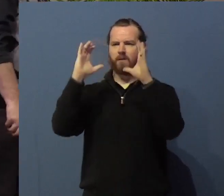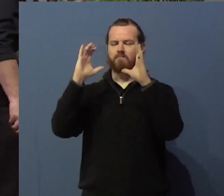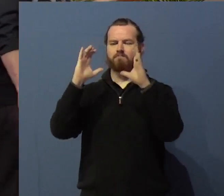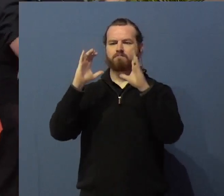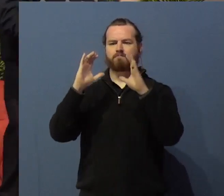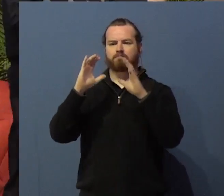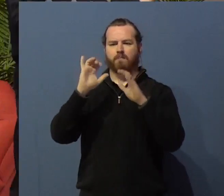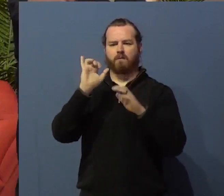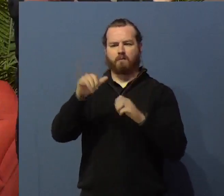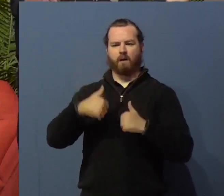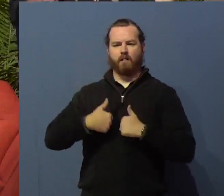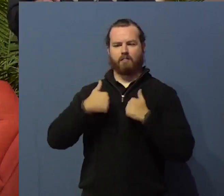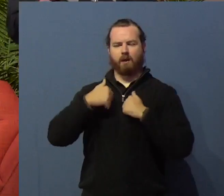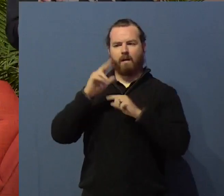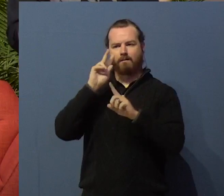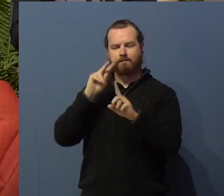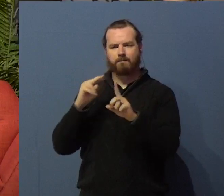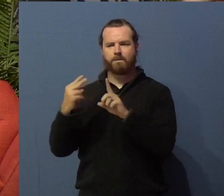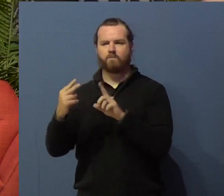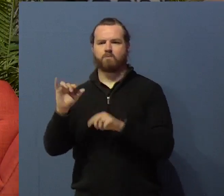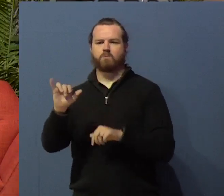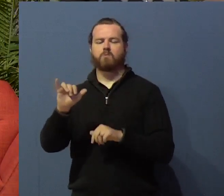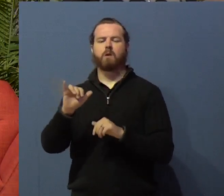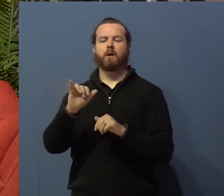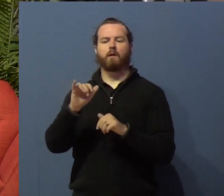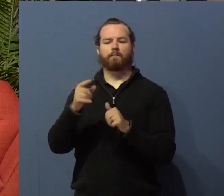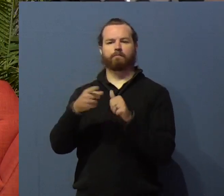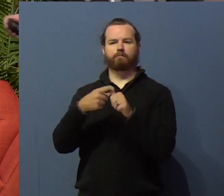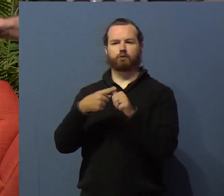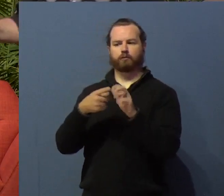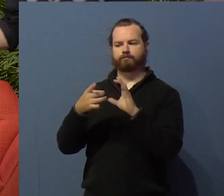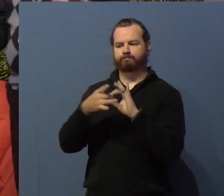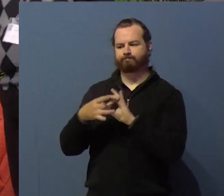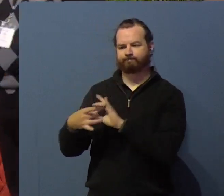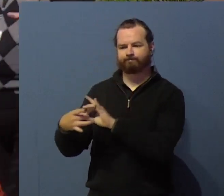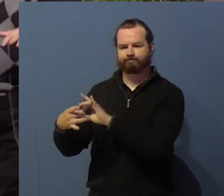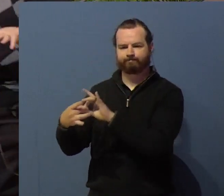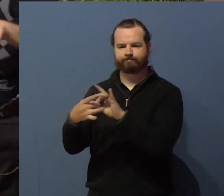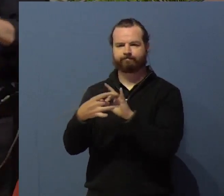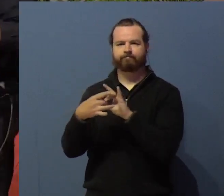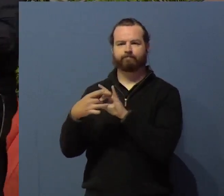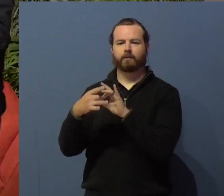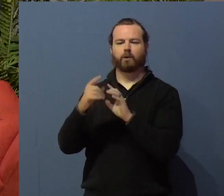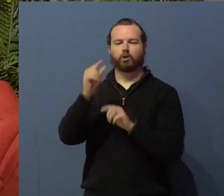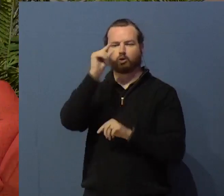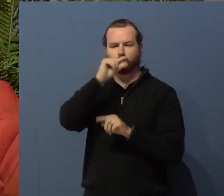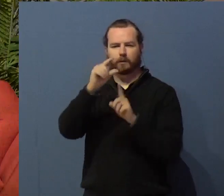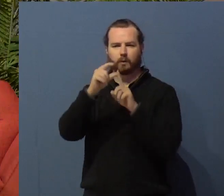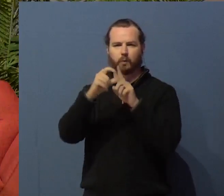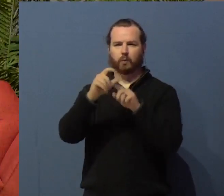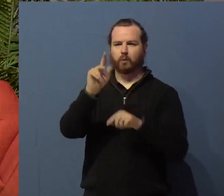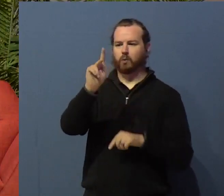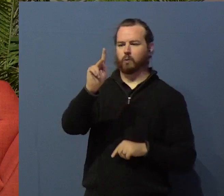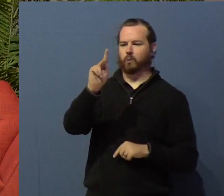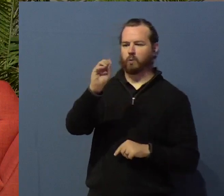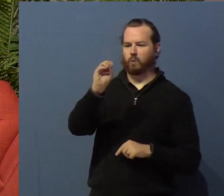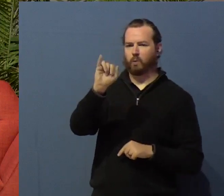We talked a lot about inclusion and belonging here. I like to use the biblical term. Kononia.